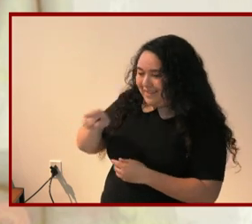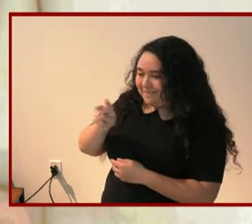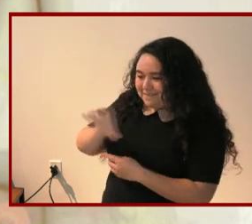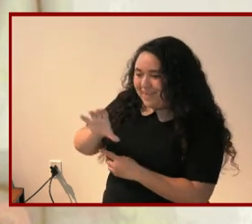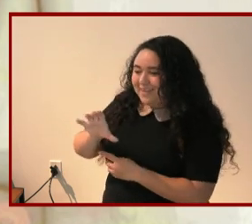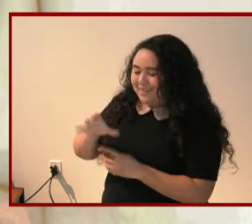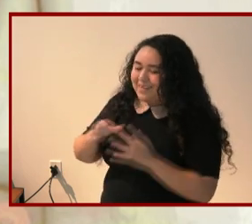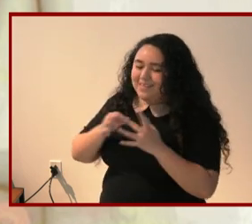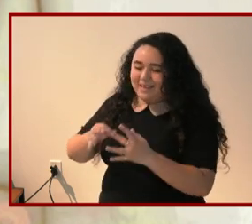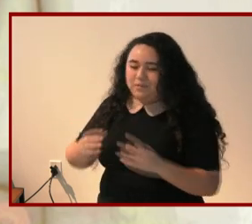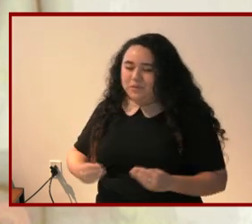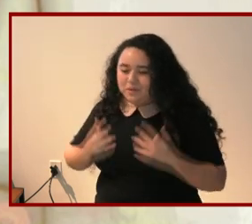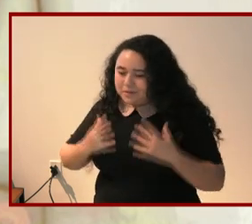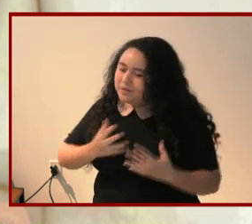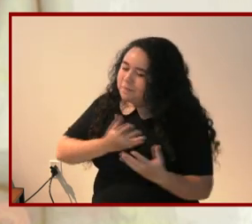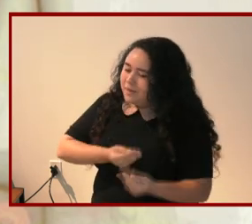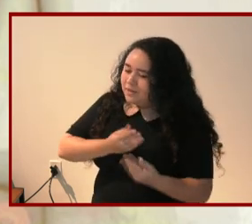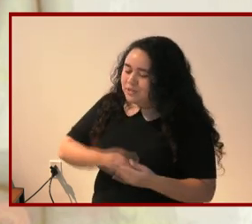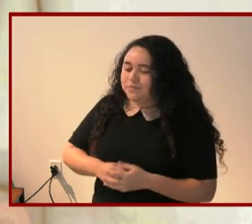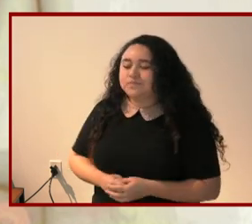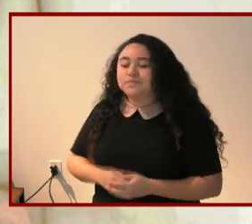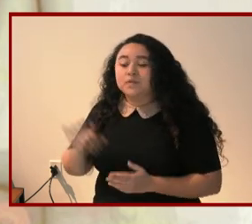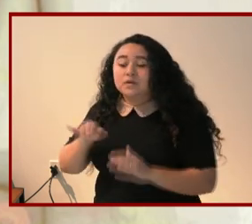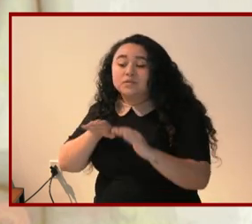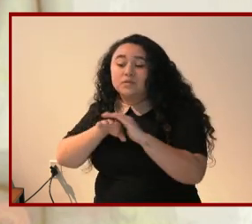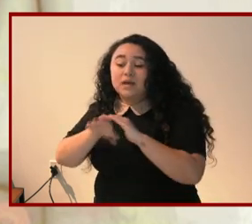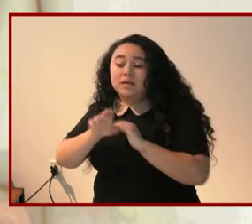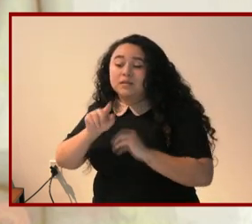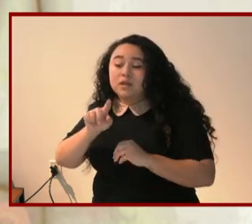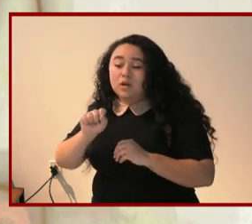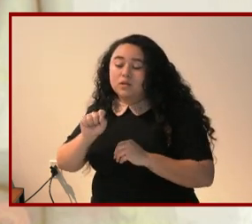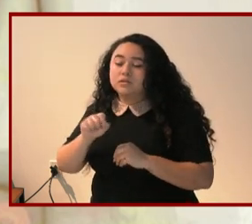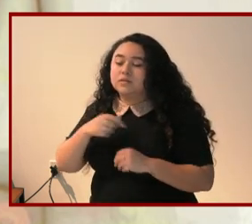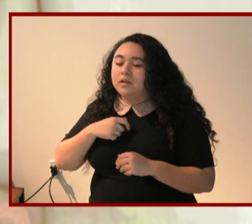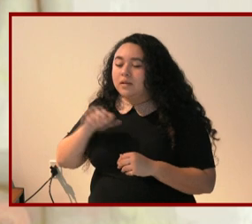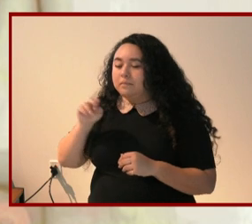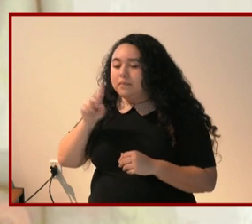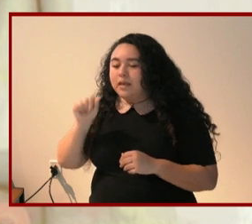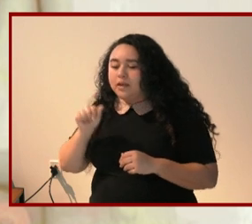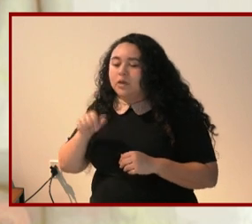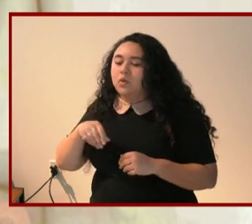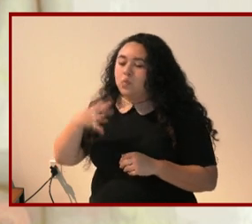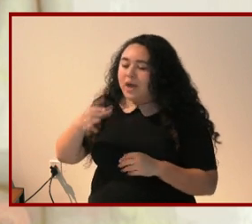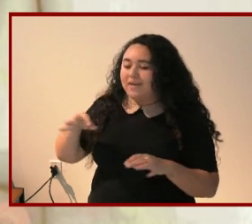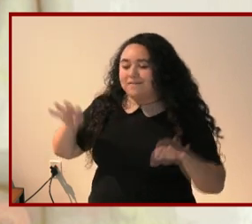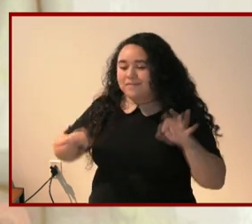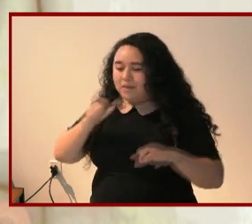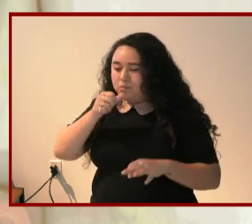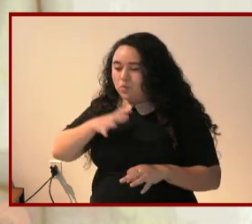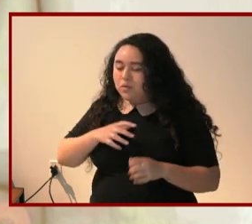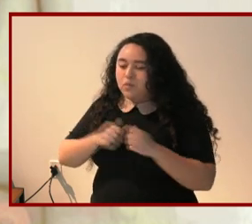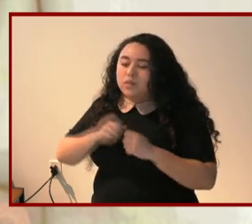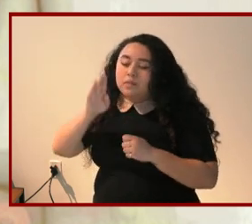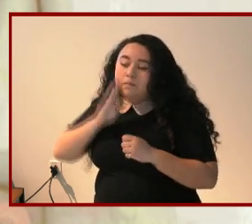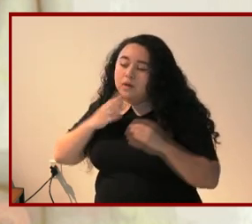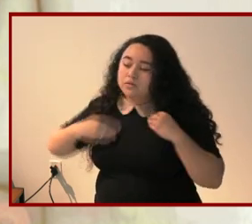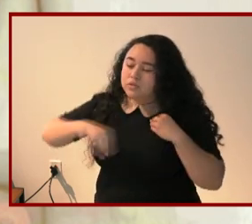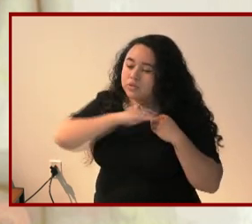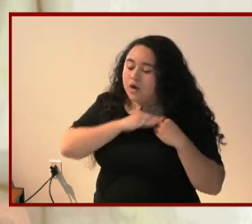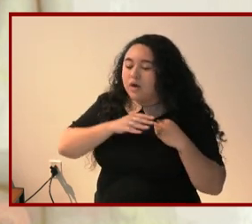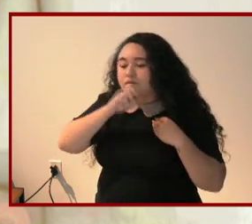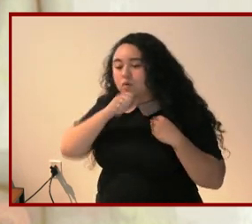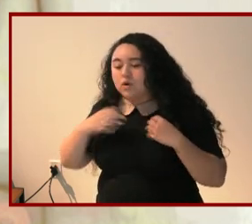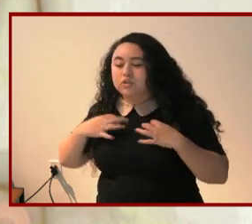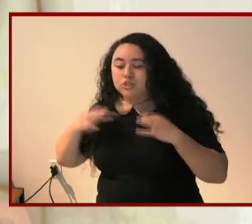So I'll also begin with a few access notes. I'm Amanda. I'm a white, thin woman wearing a brown scarf and orange shirt